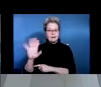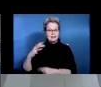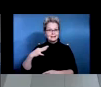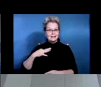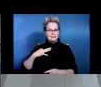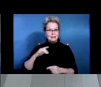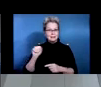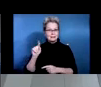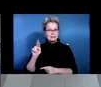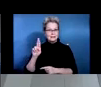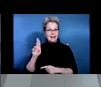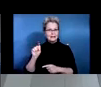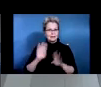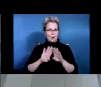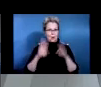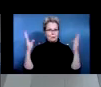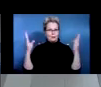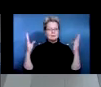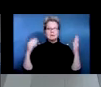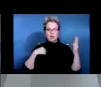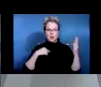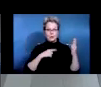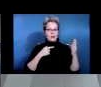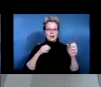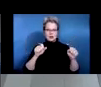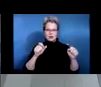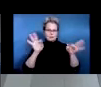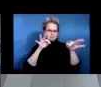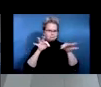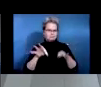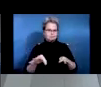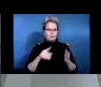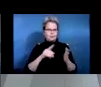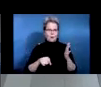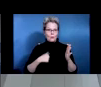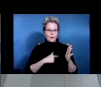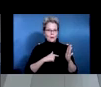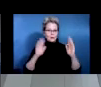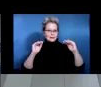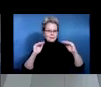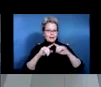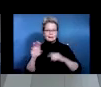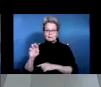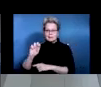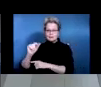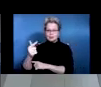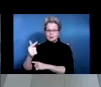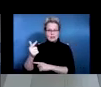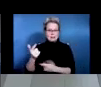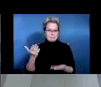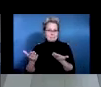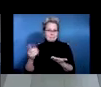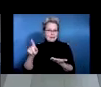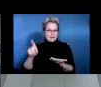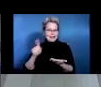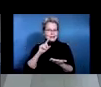really justify and explain to DVR what we expect this person might need in order to get him back to work. Um, we've